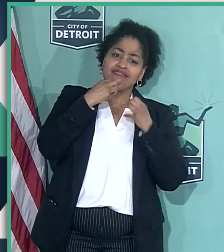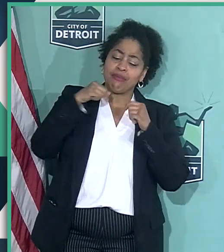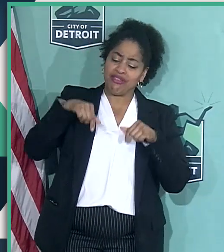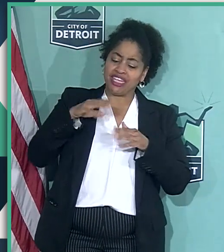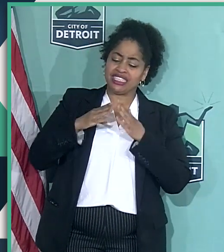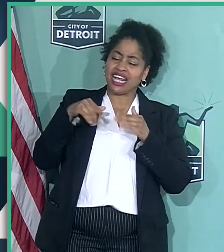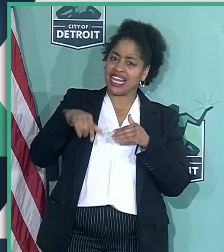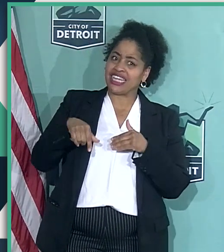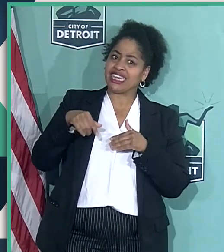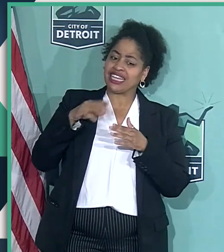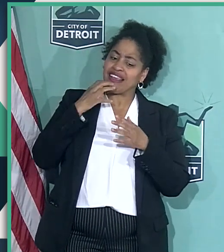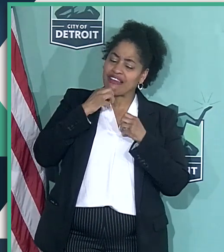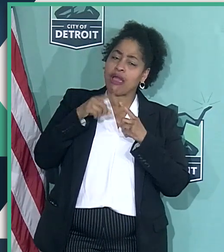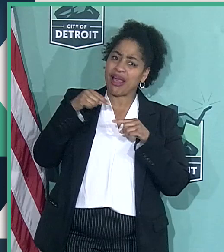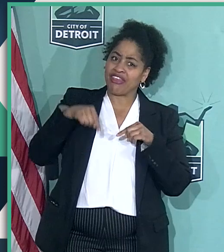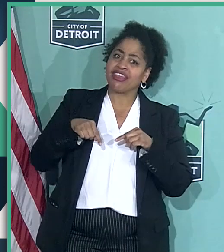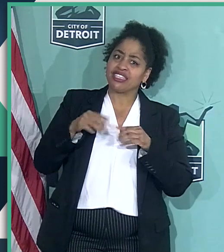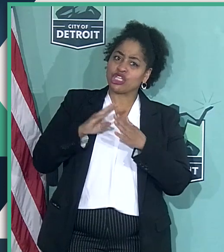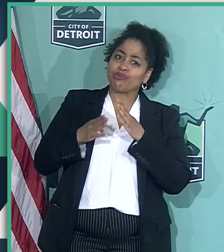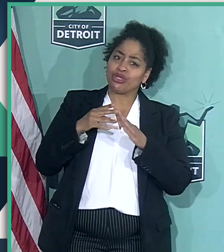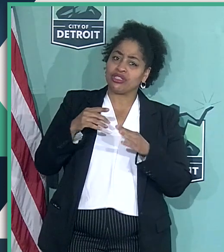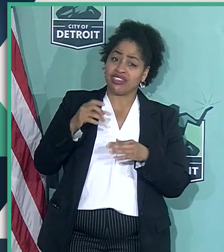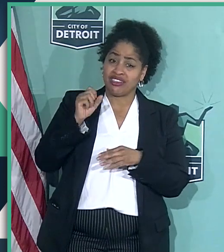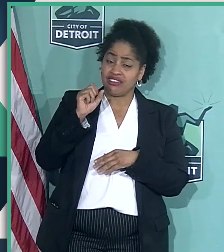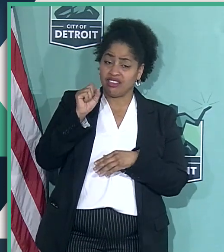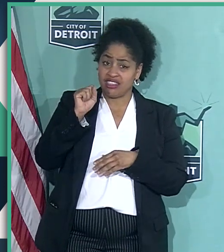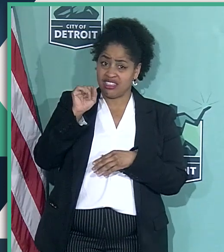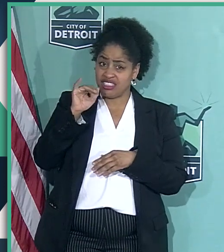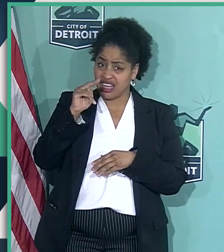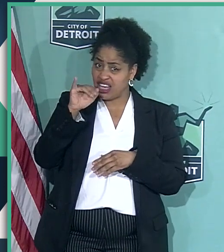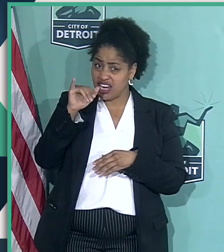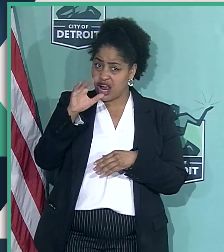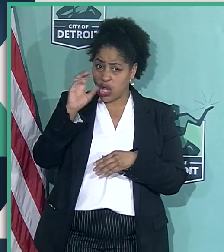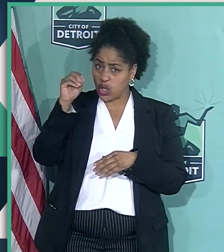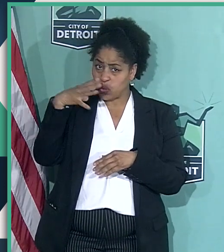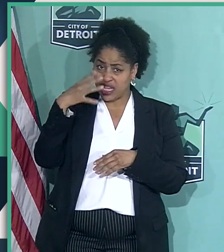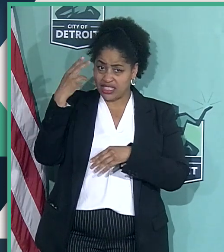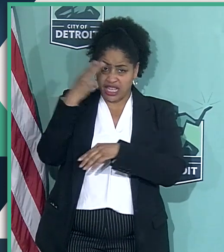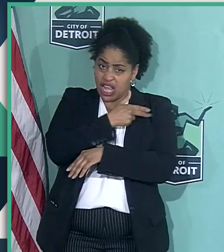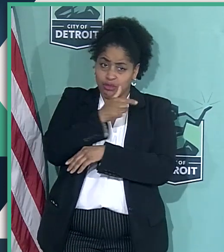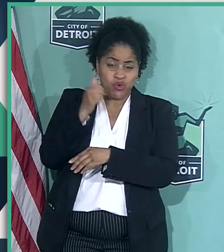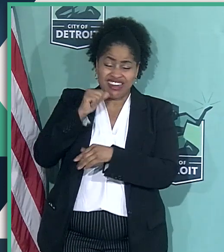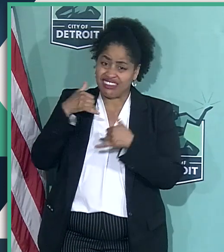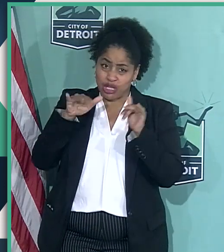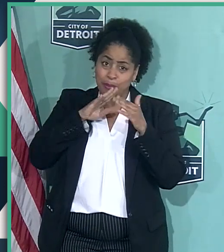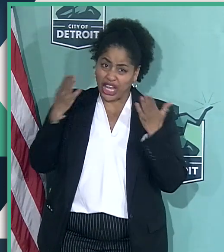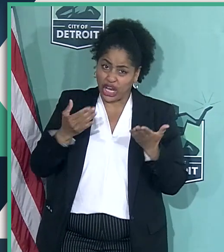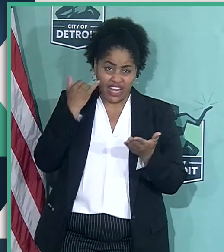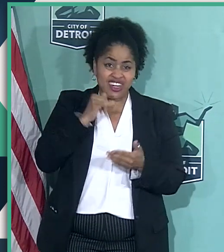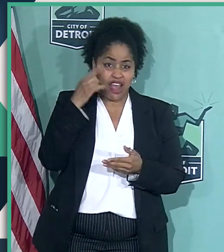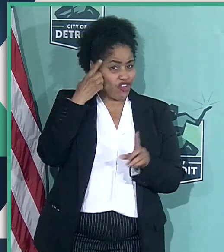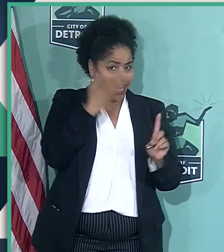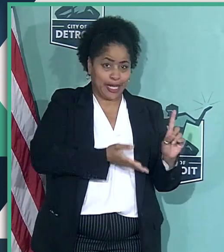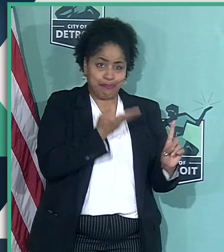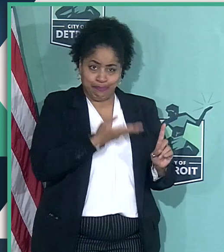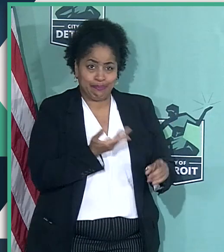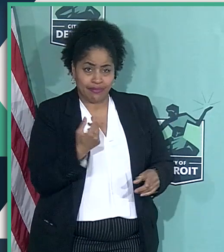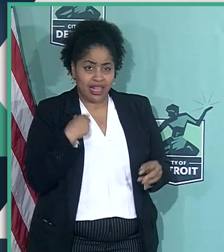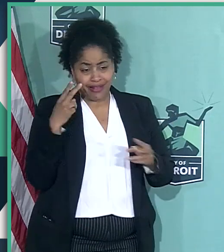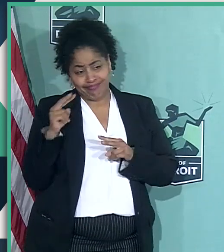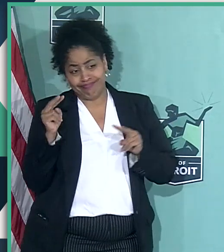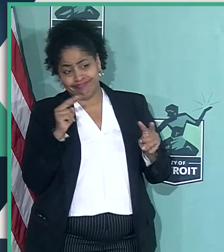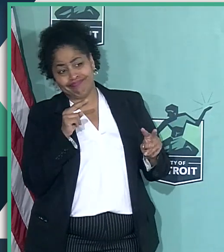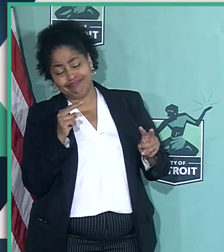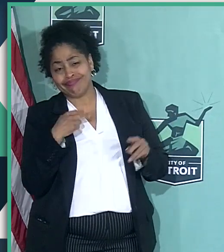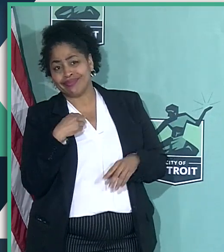community. And Sign of Grace would not be there today if it weren't for Conrad Mallett. And so, as I look over the next year and